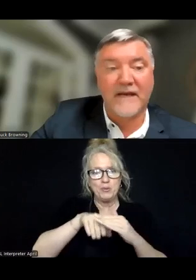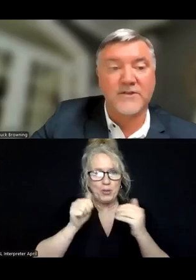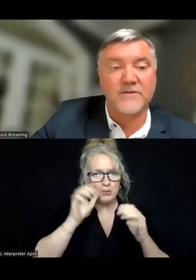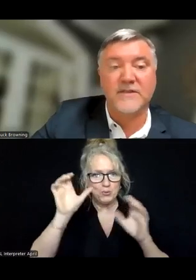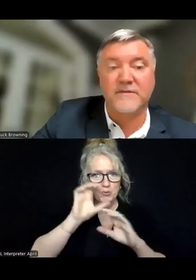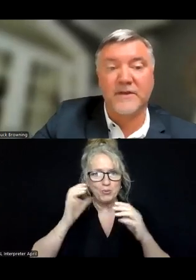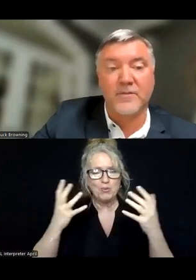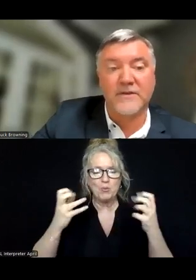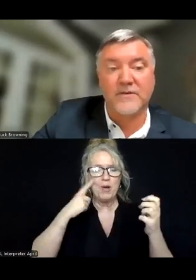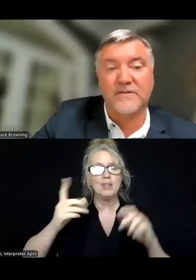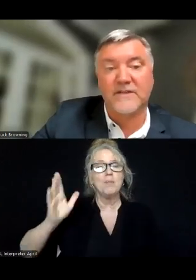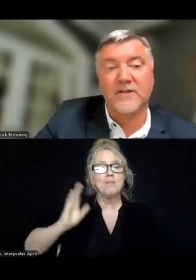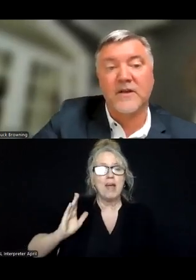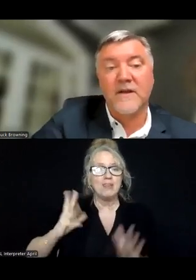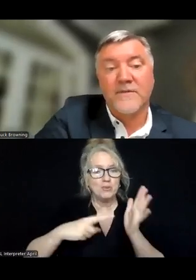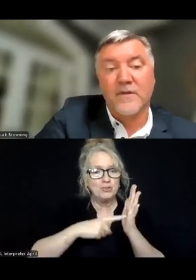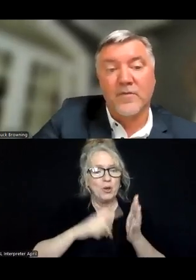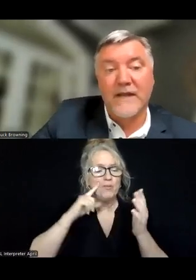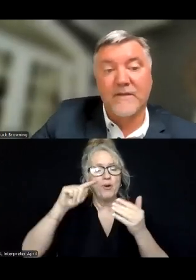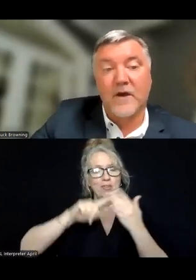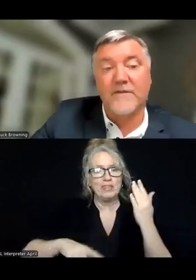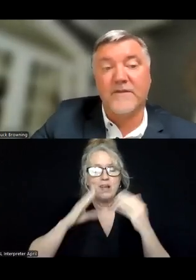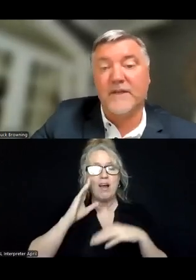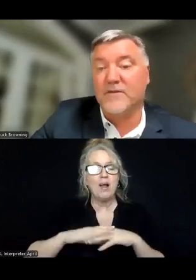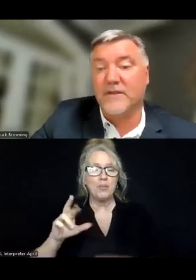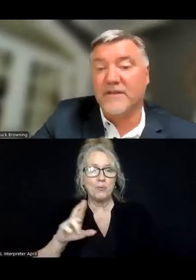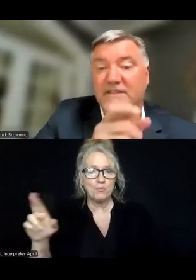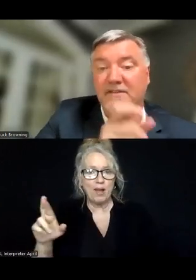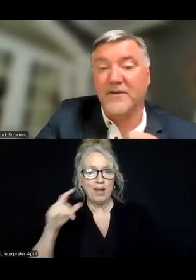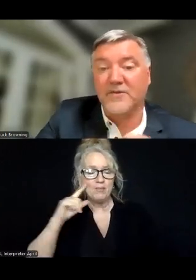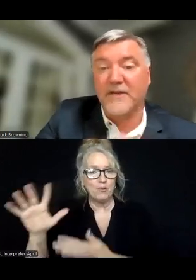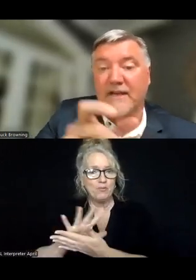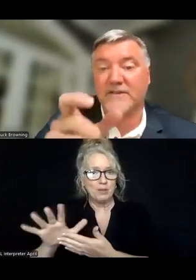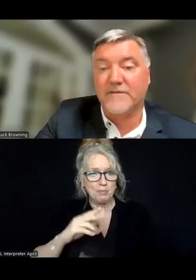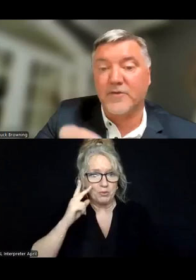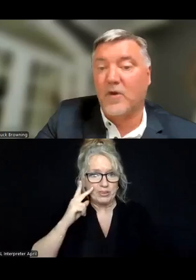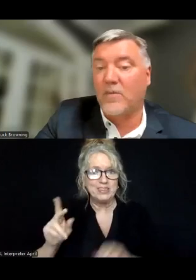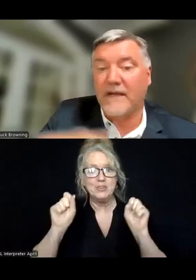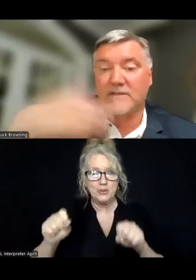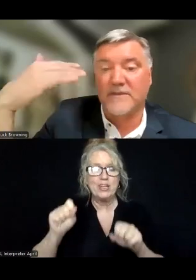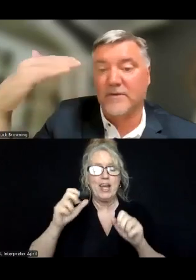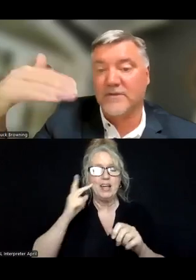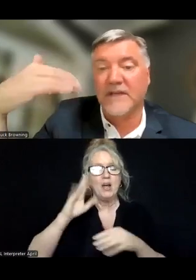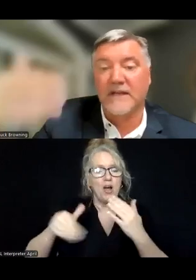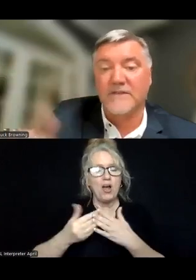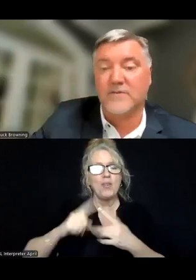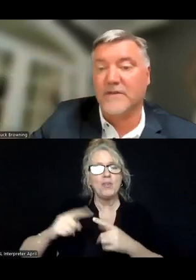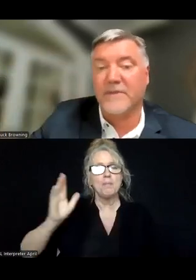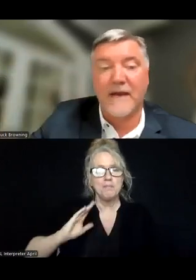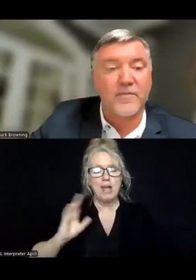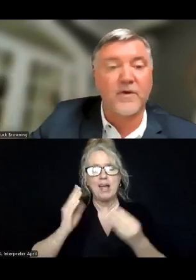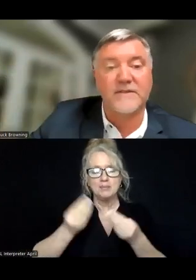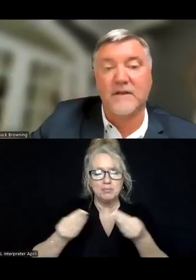and want to see past shows in this video and material section, to the right of the videos, other than seeing those, you can actually view all past materials and get